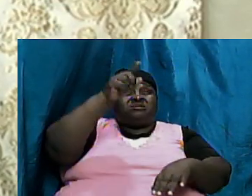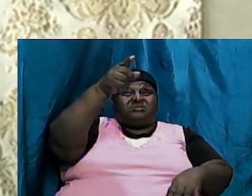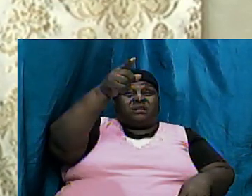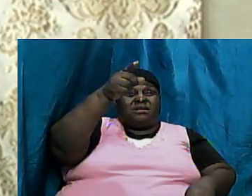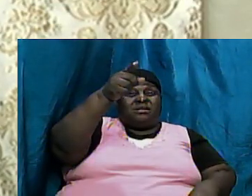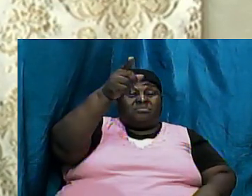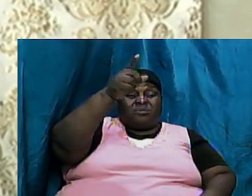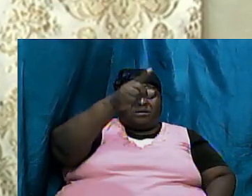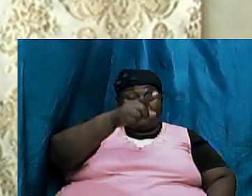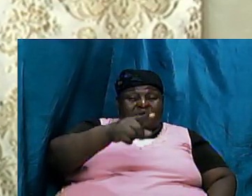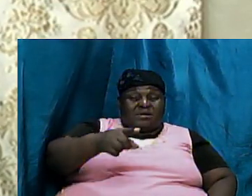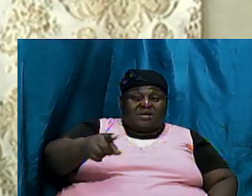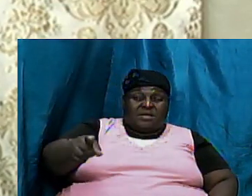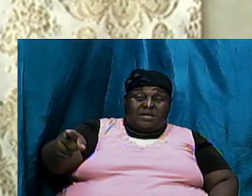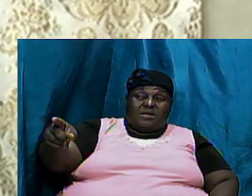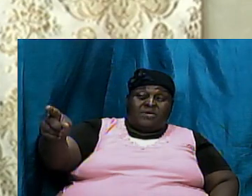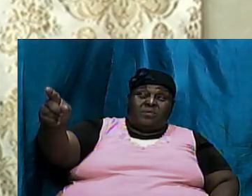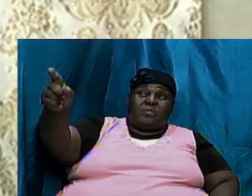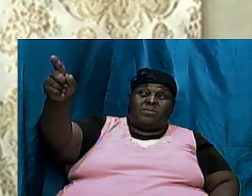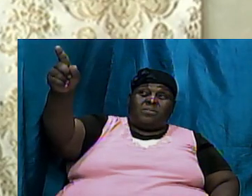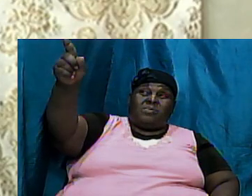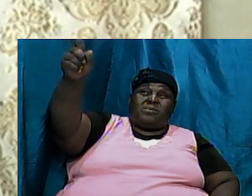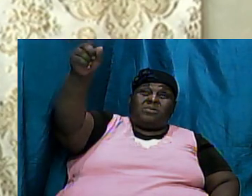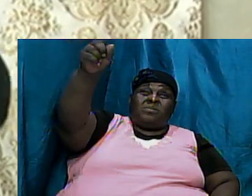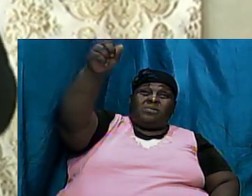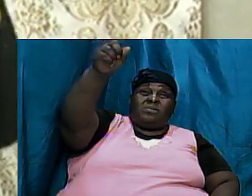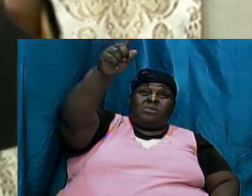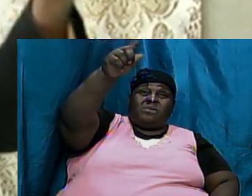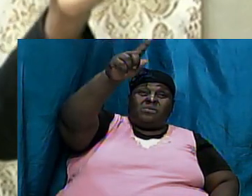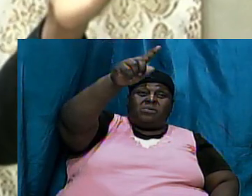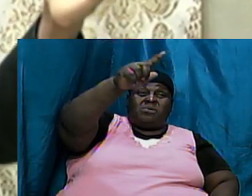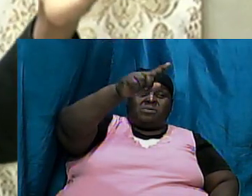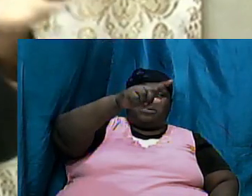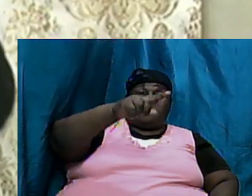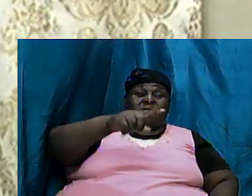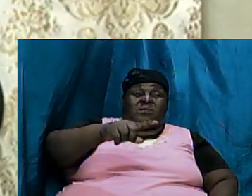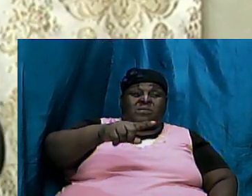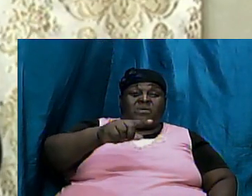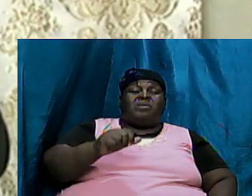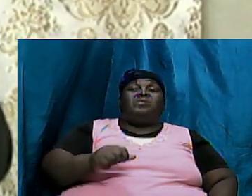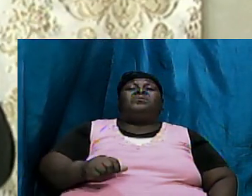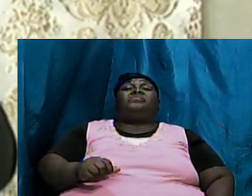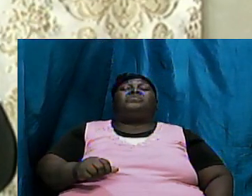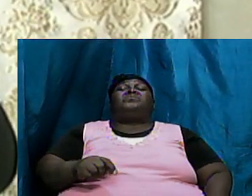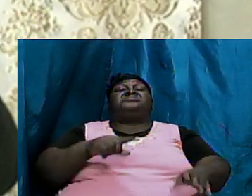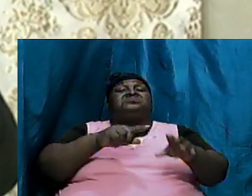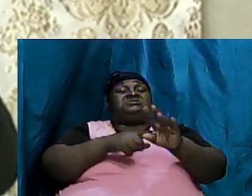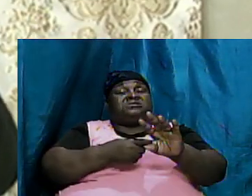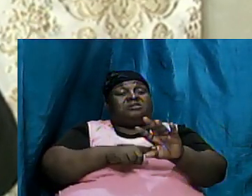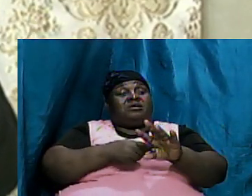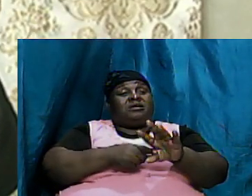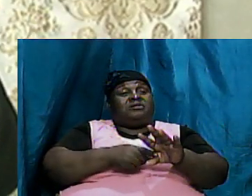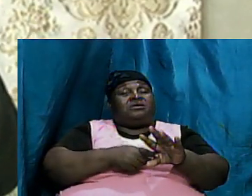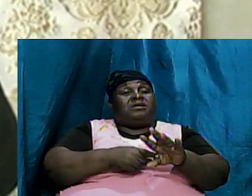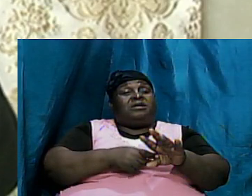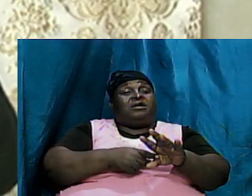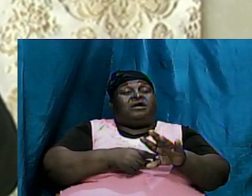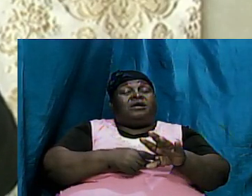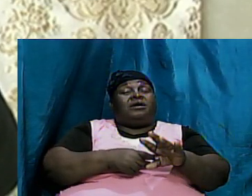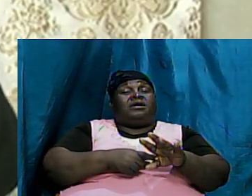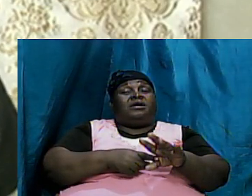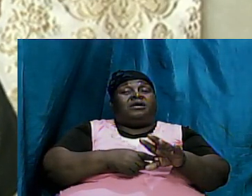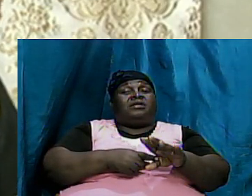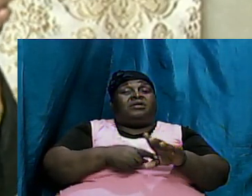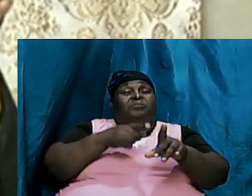infinity mean you go on and on and on but then it is still two different points a start point and a point that you cannot